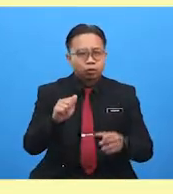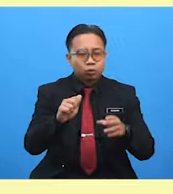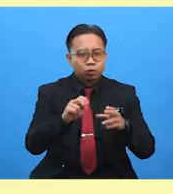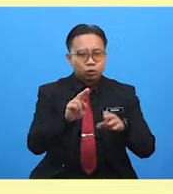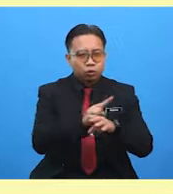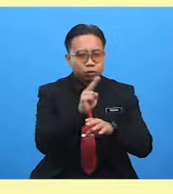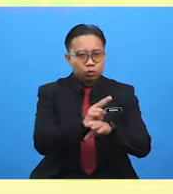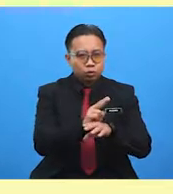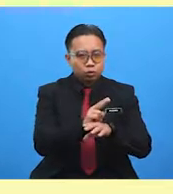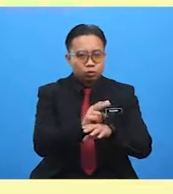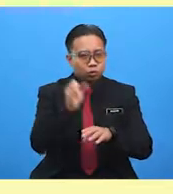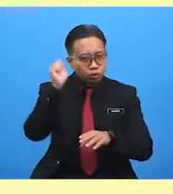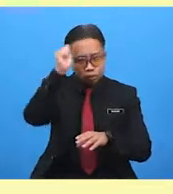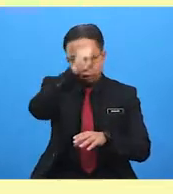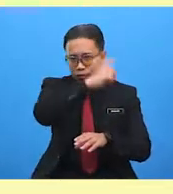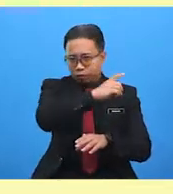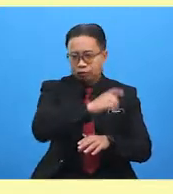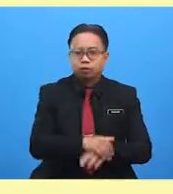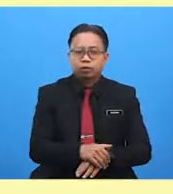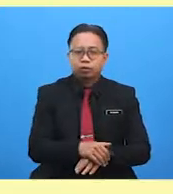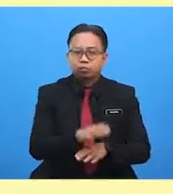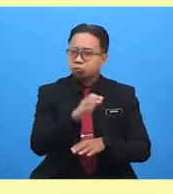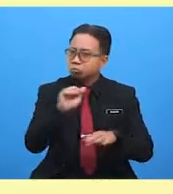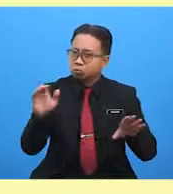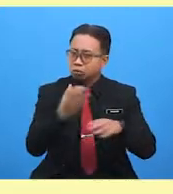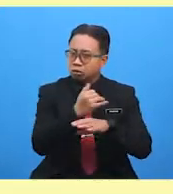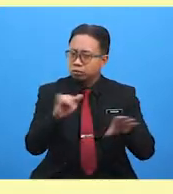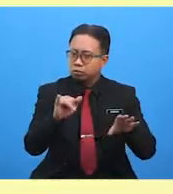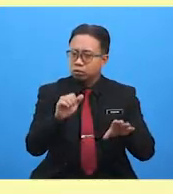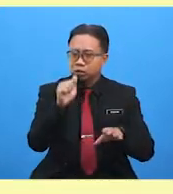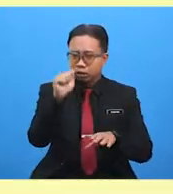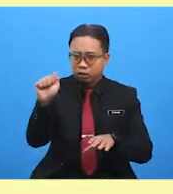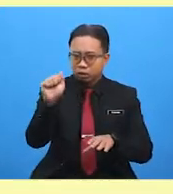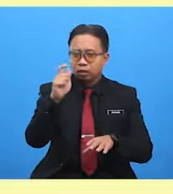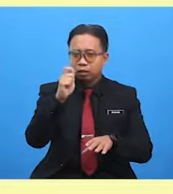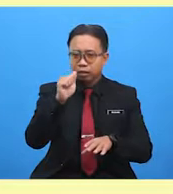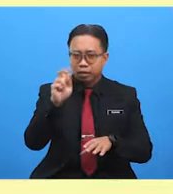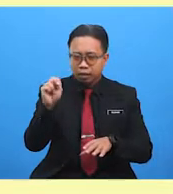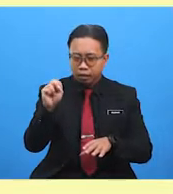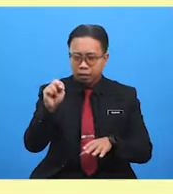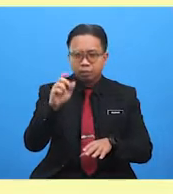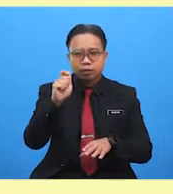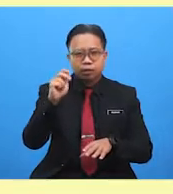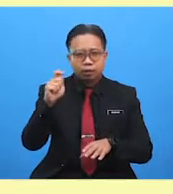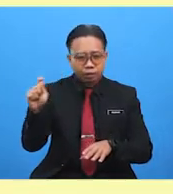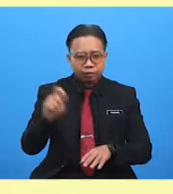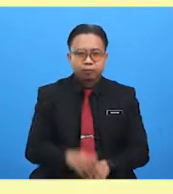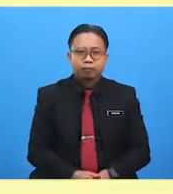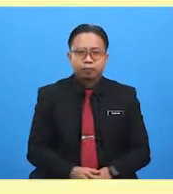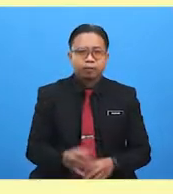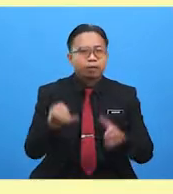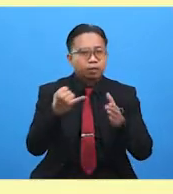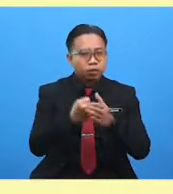talk about the weather, you don't need a or an or the. For example, it's